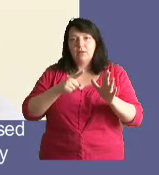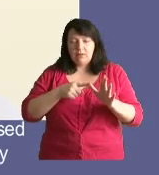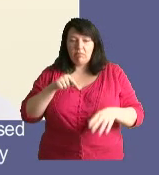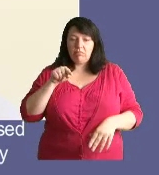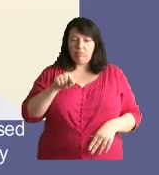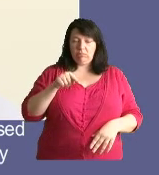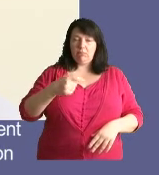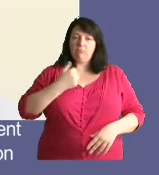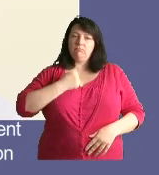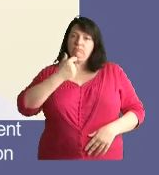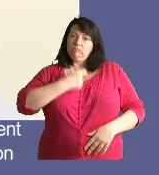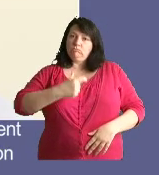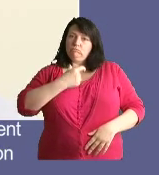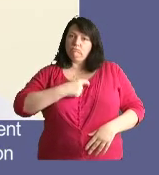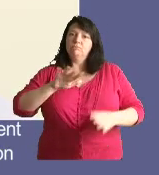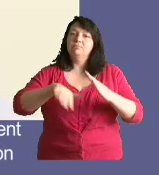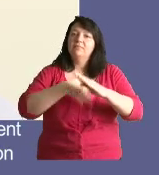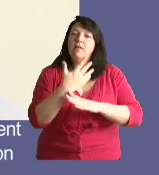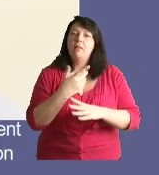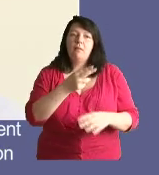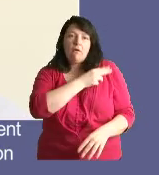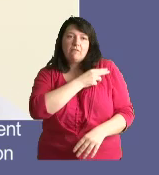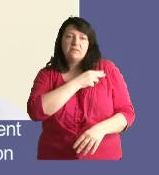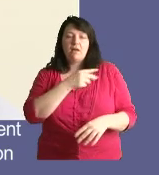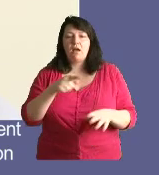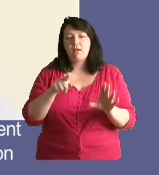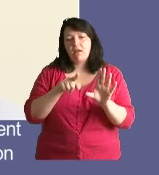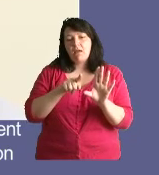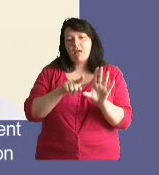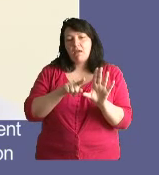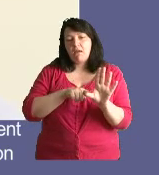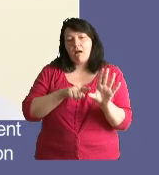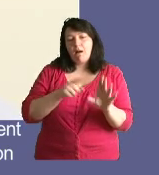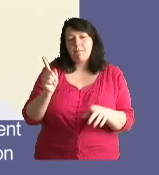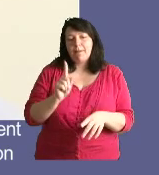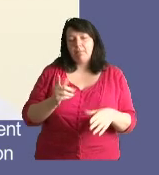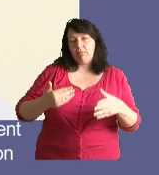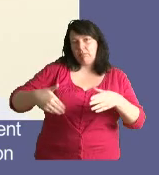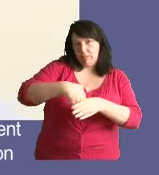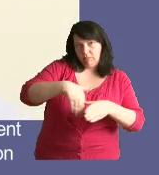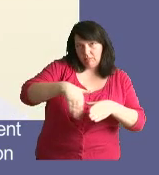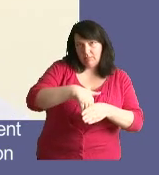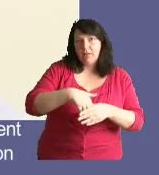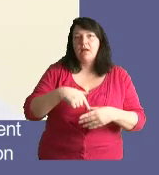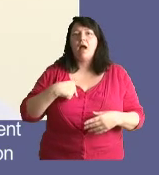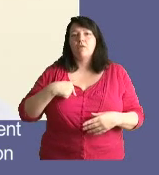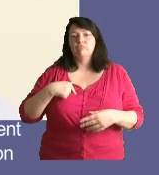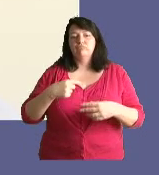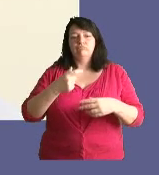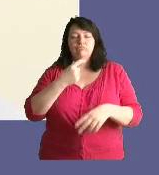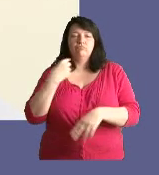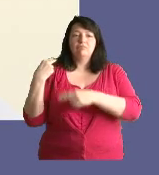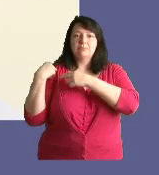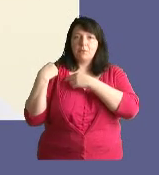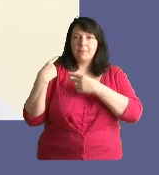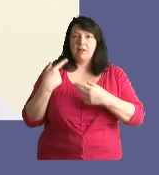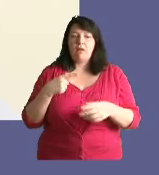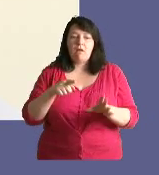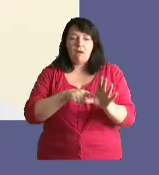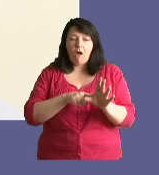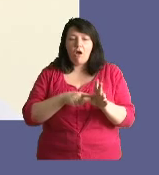Agency. There my role was as the Development Officer for young people's participation and I had